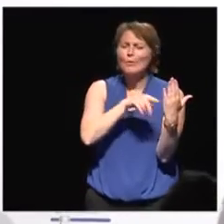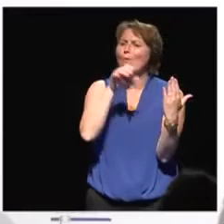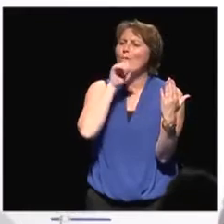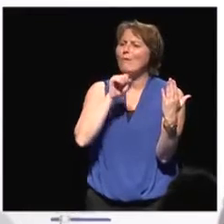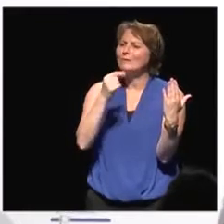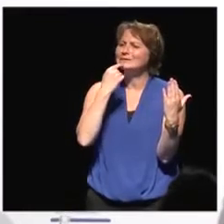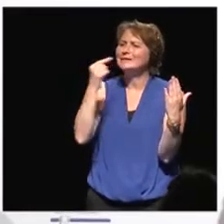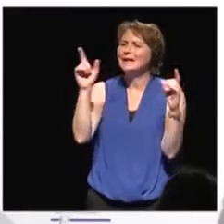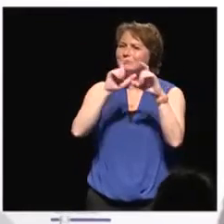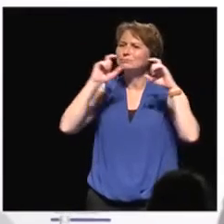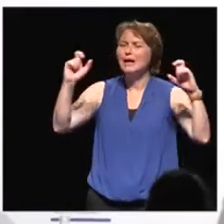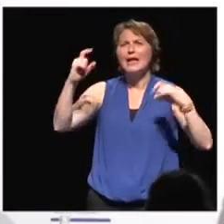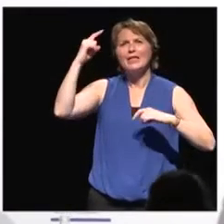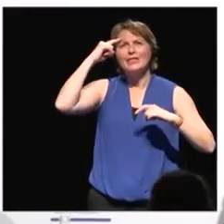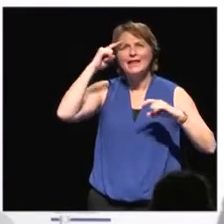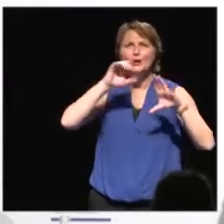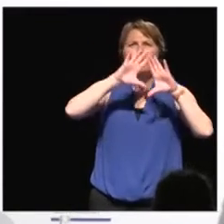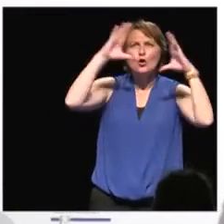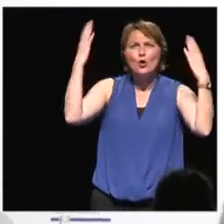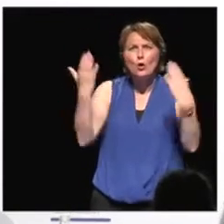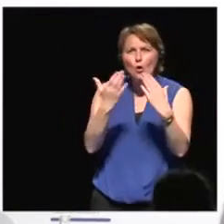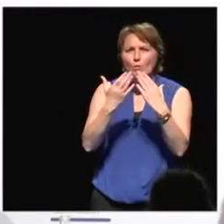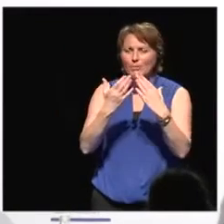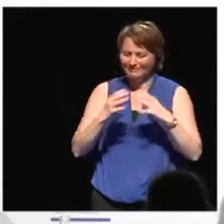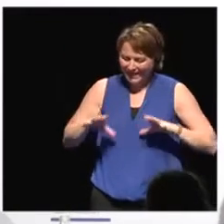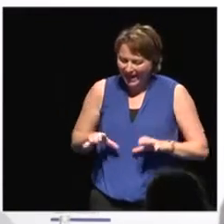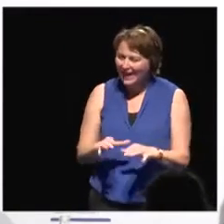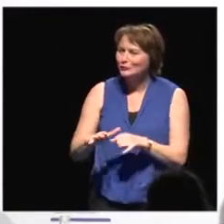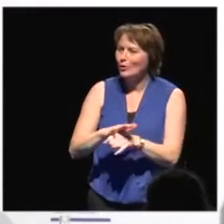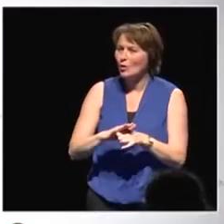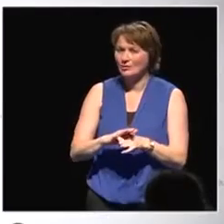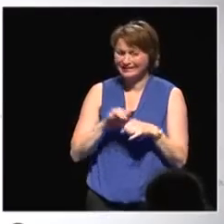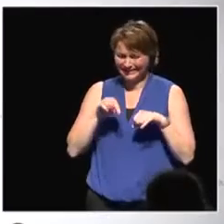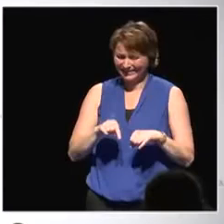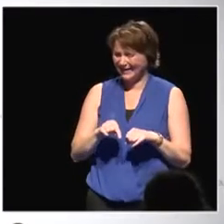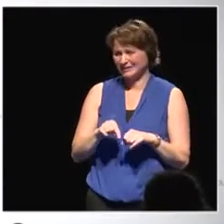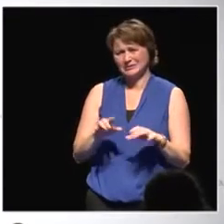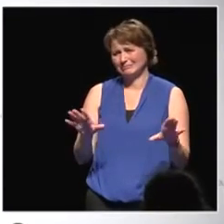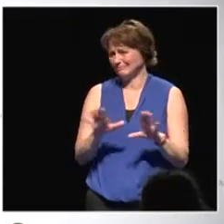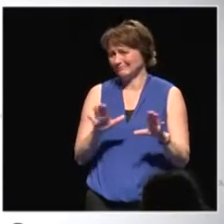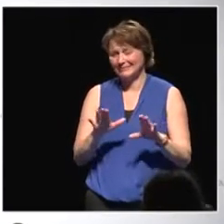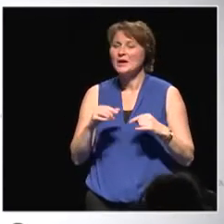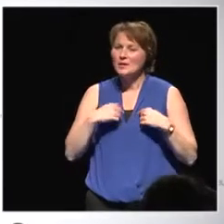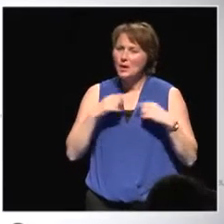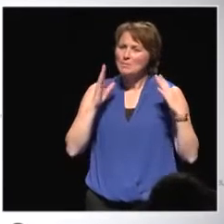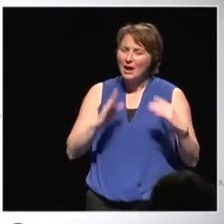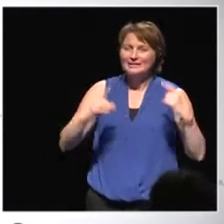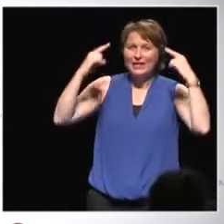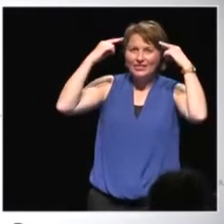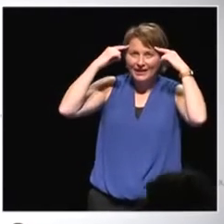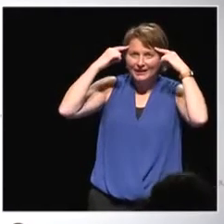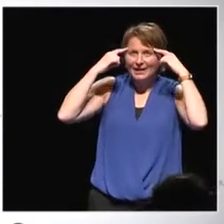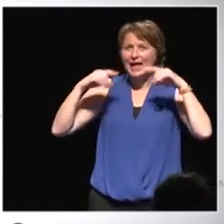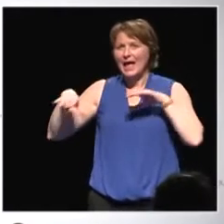think global, act local, does not apply anymore in this sense because it's actually thinking and acting